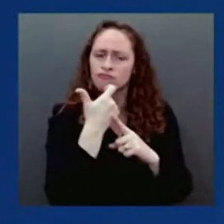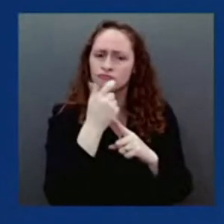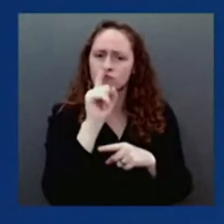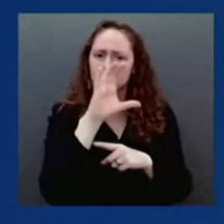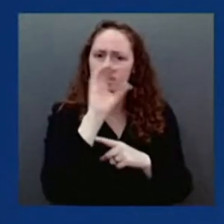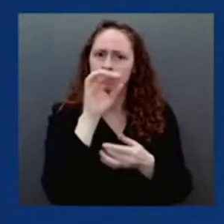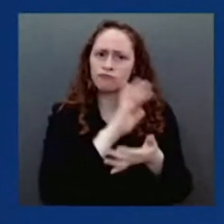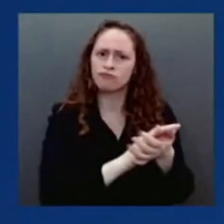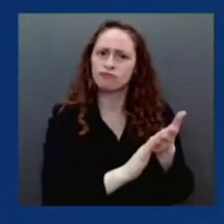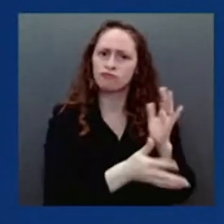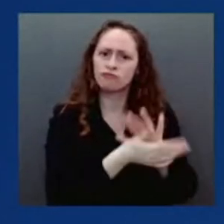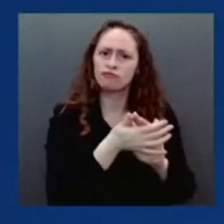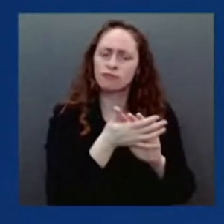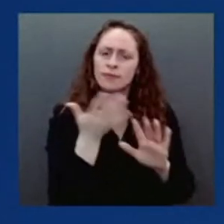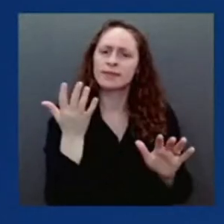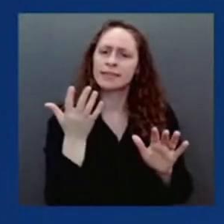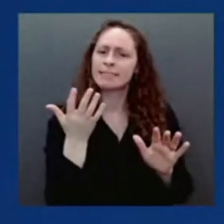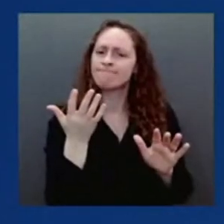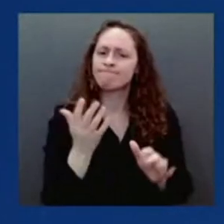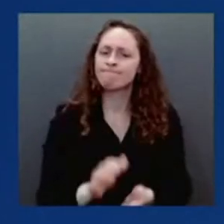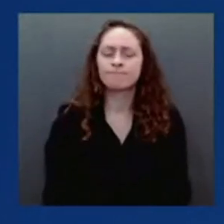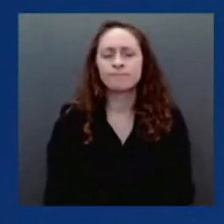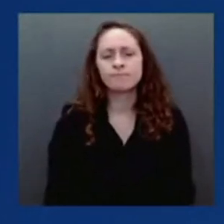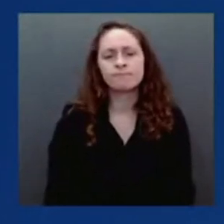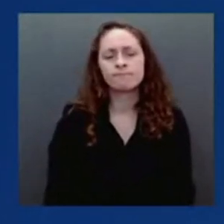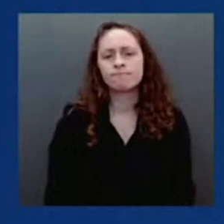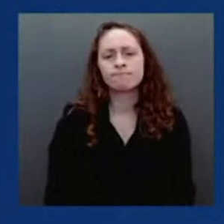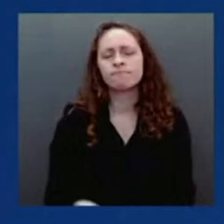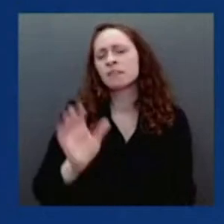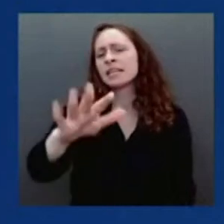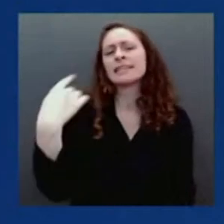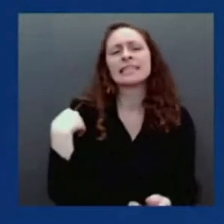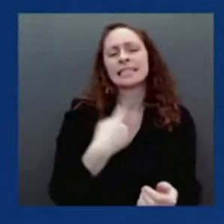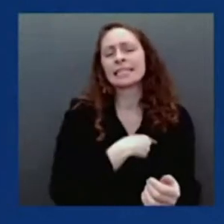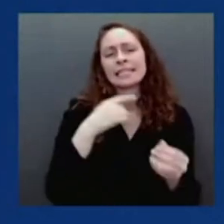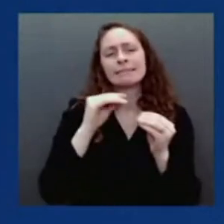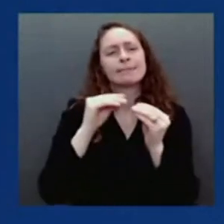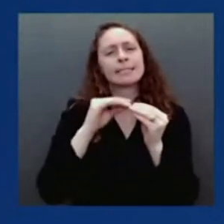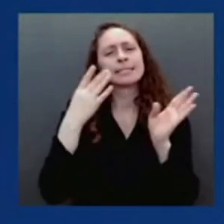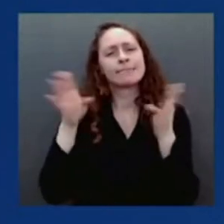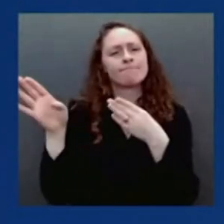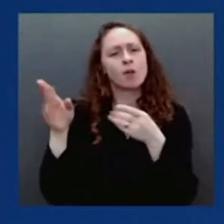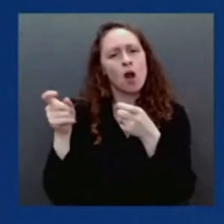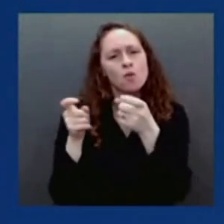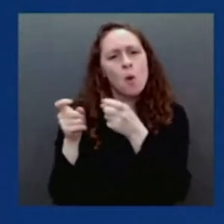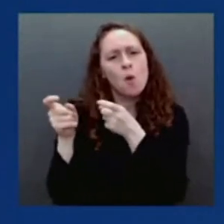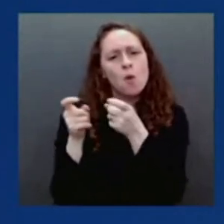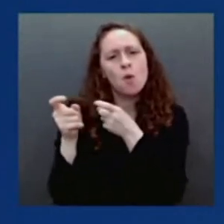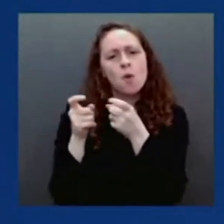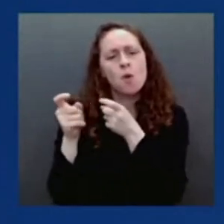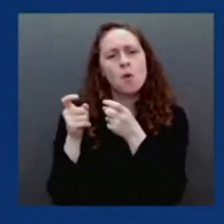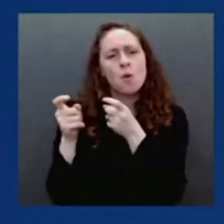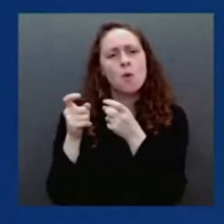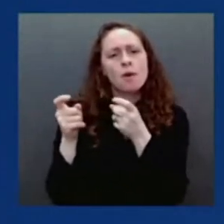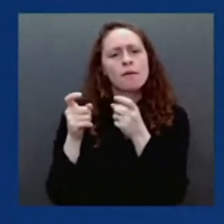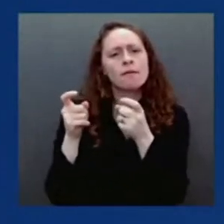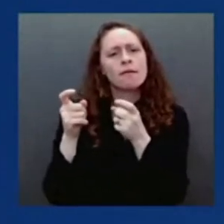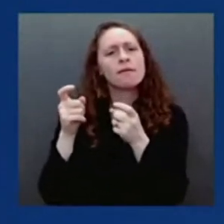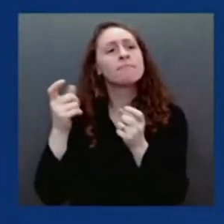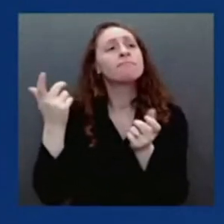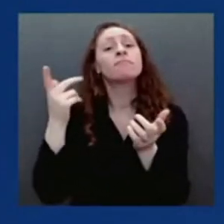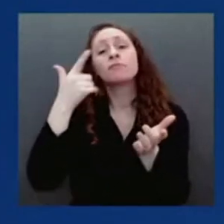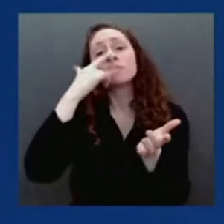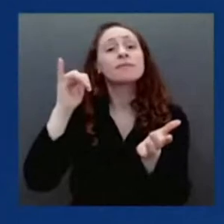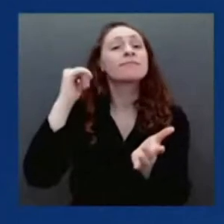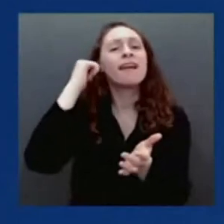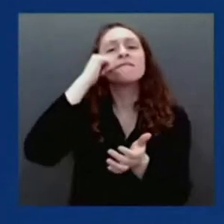us to do the things that we generally do under normal existence. That would be a level of infection, but more importantly,